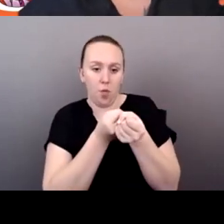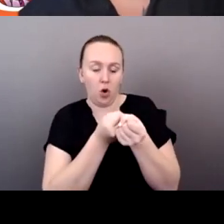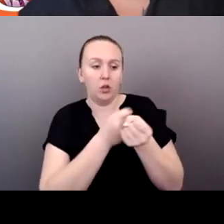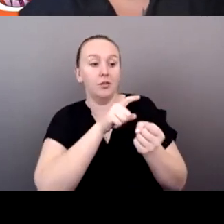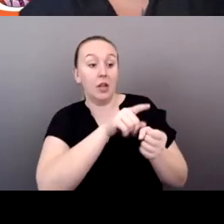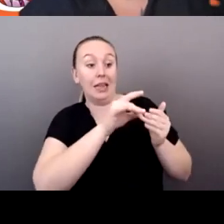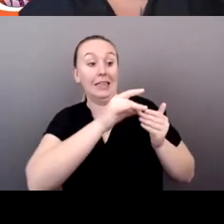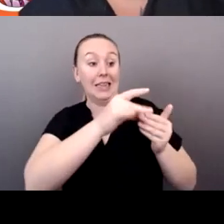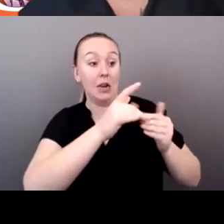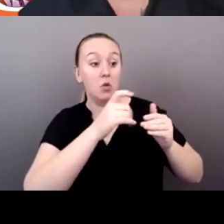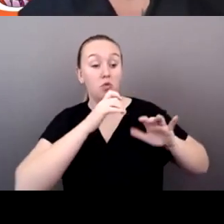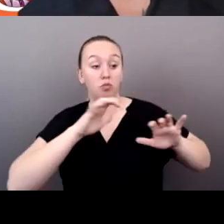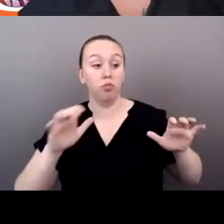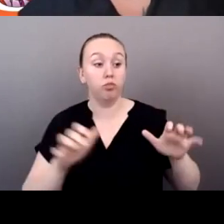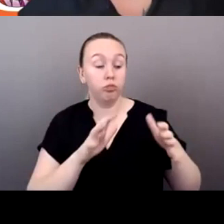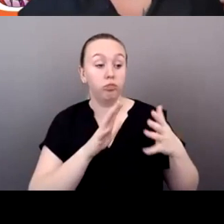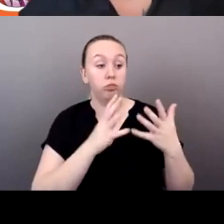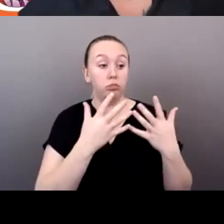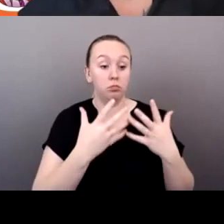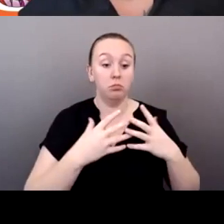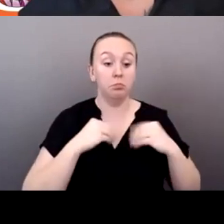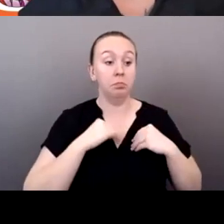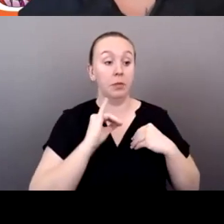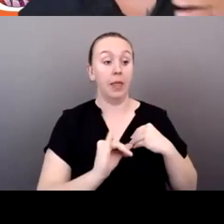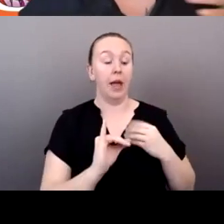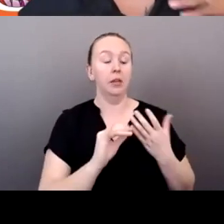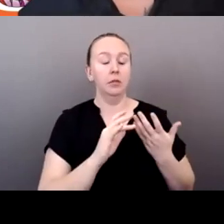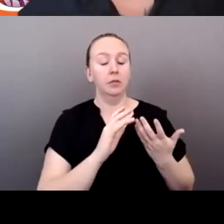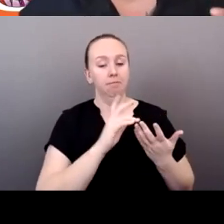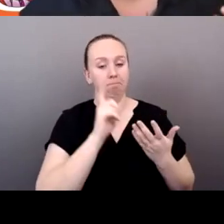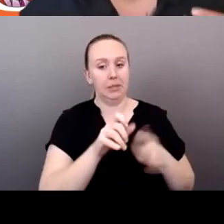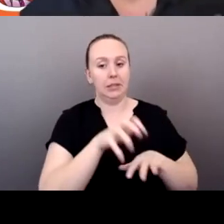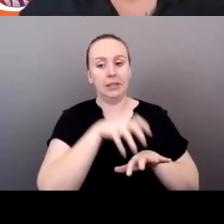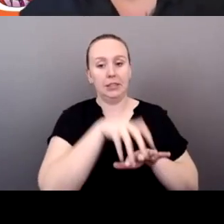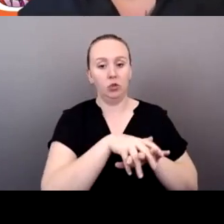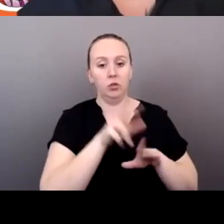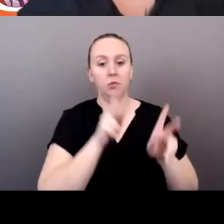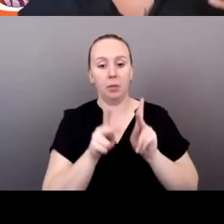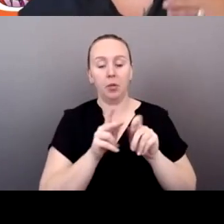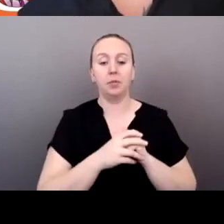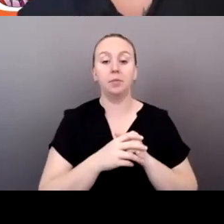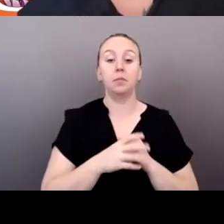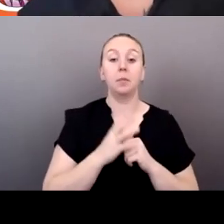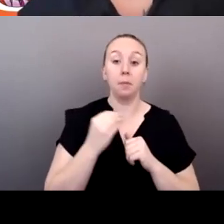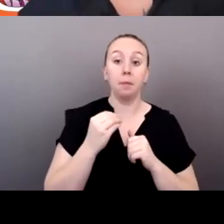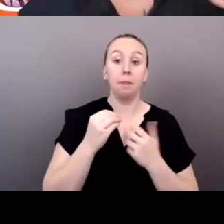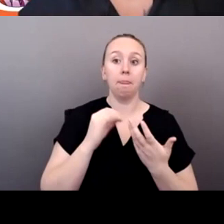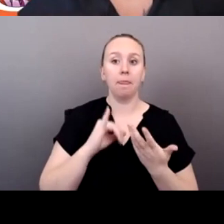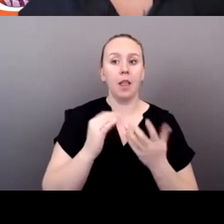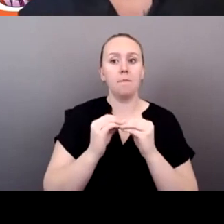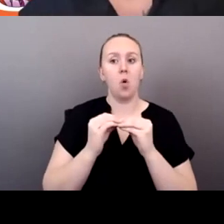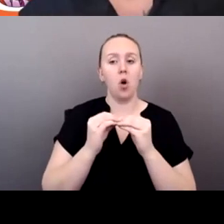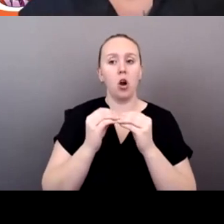Um, so that's, that's really poignant. And a part, a part of that too, is that it's more much, much more approachable when we see our own faces